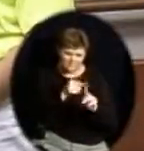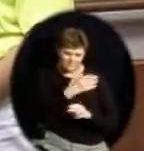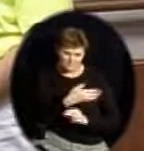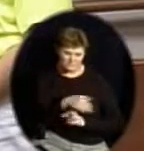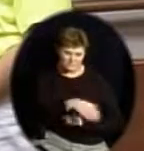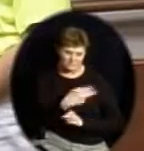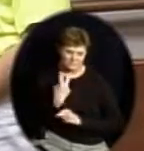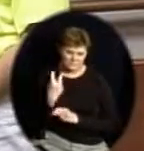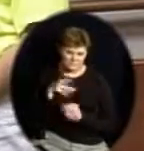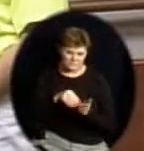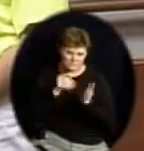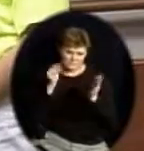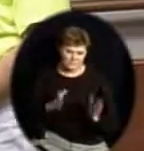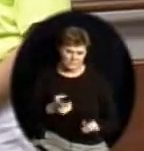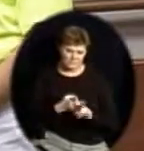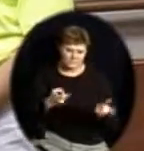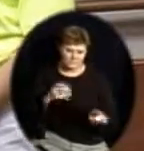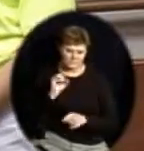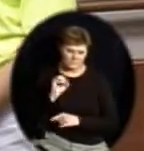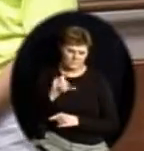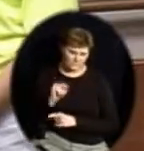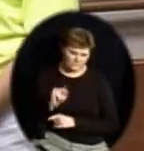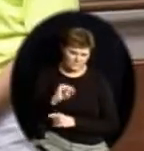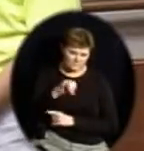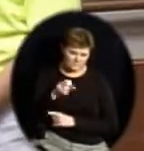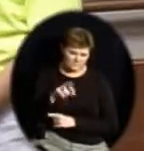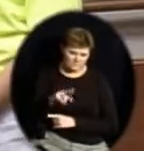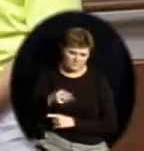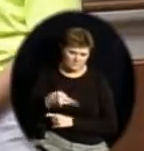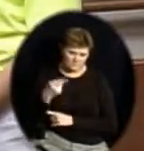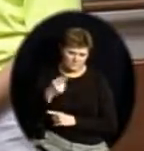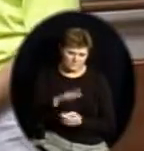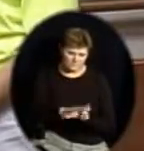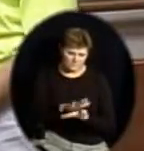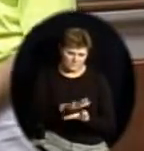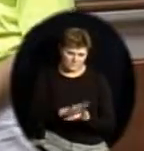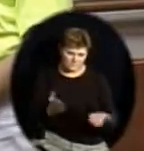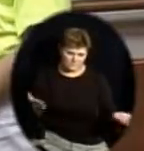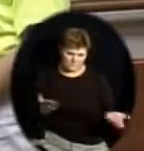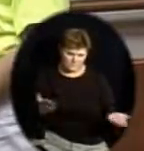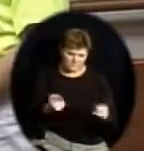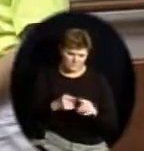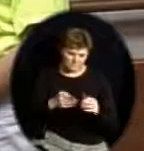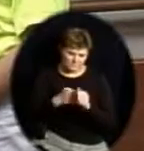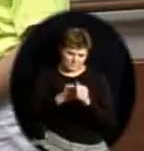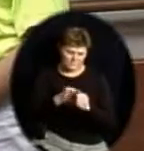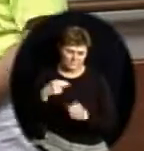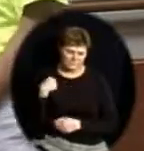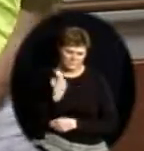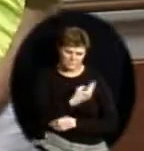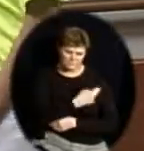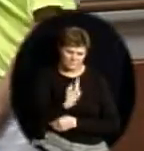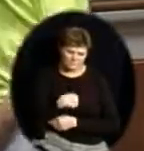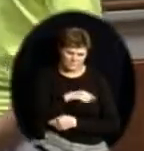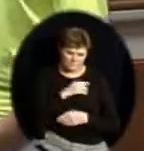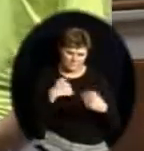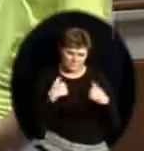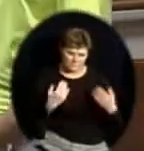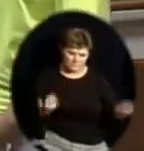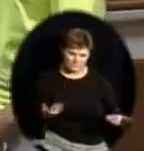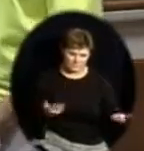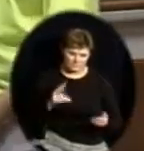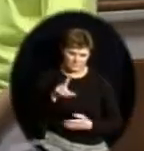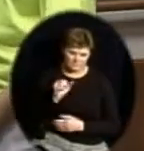High here to lead us in our pledge, how we traditionally start our meetings. And we have Vanessa